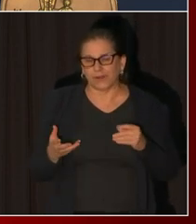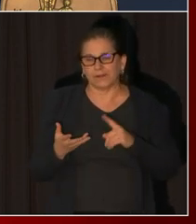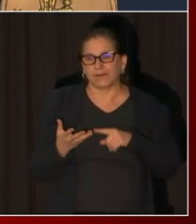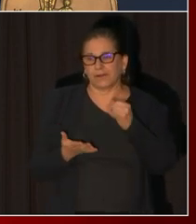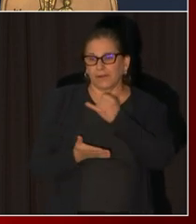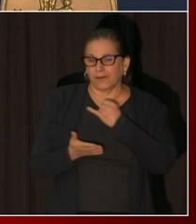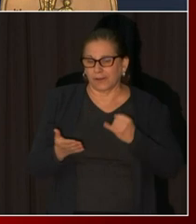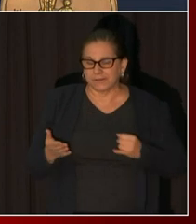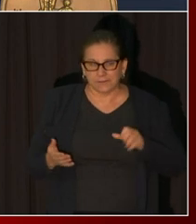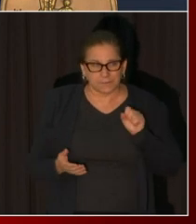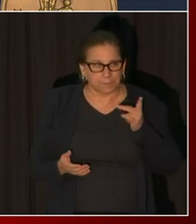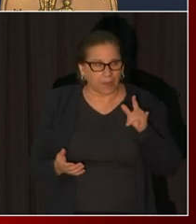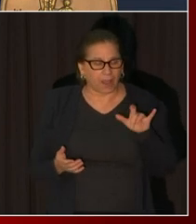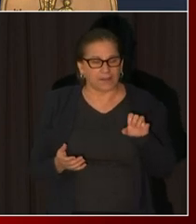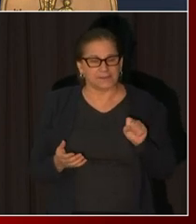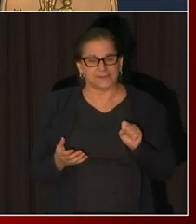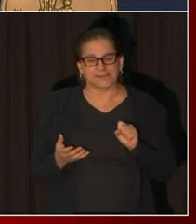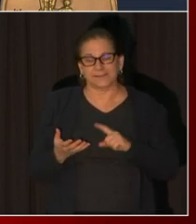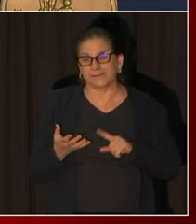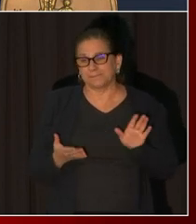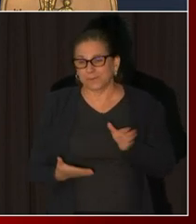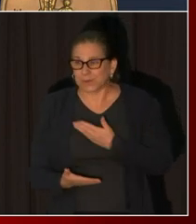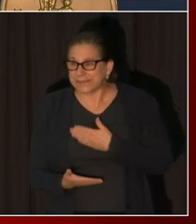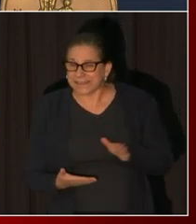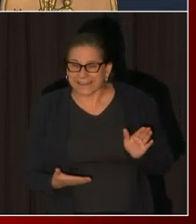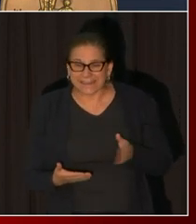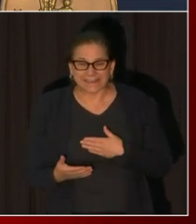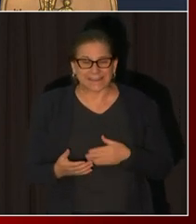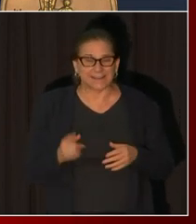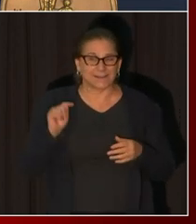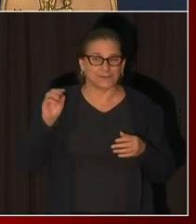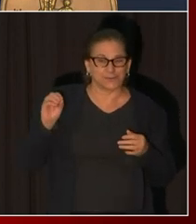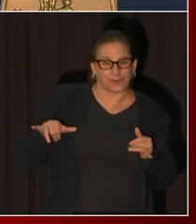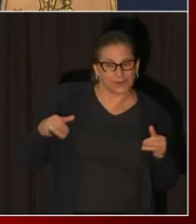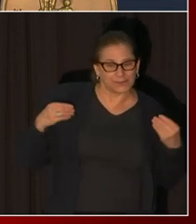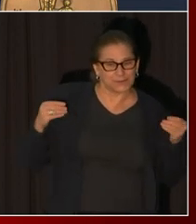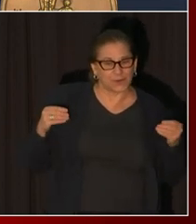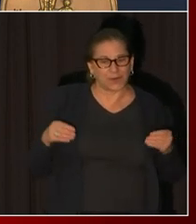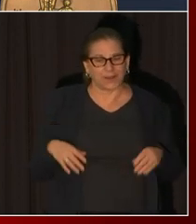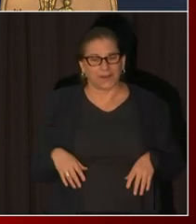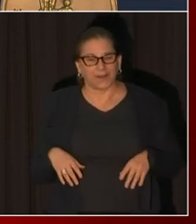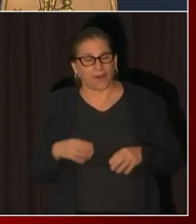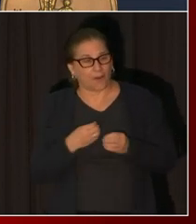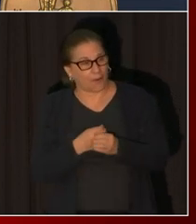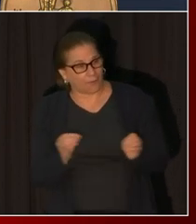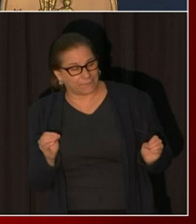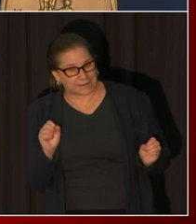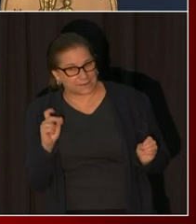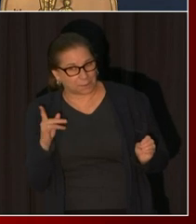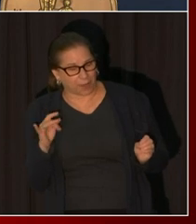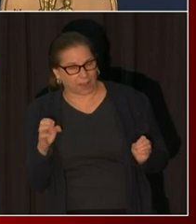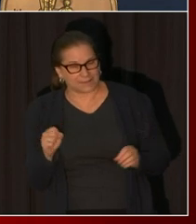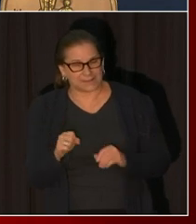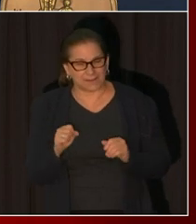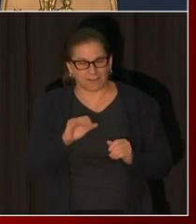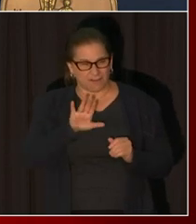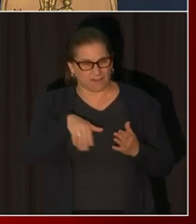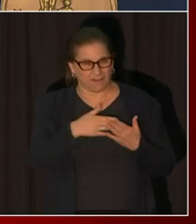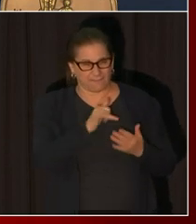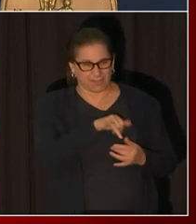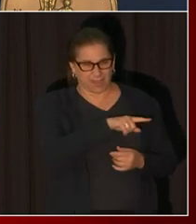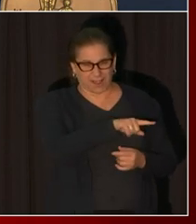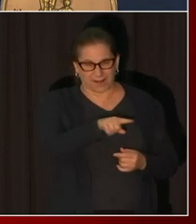toy stores as well as those selling office supplies it's not on that slide but and it also includes office supplies. So